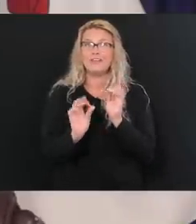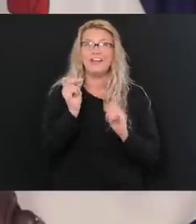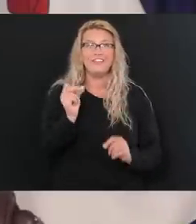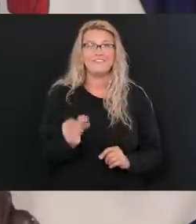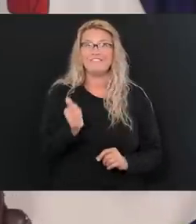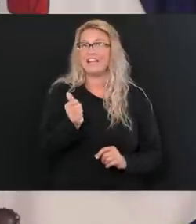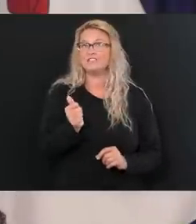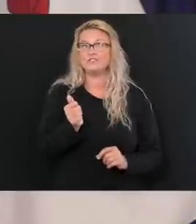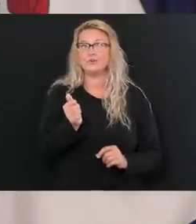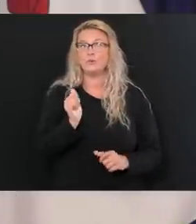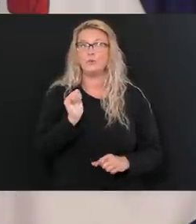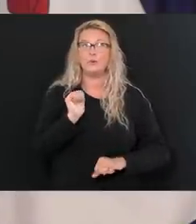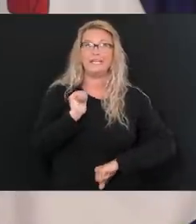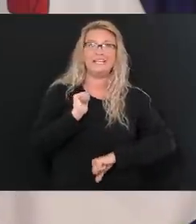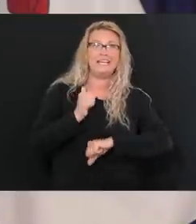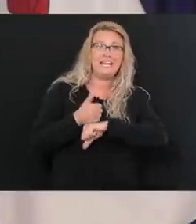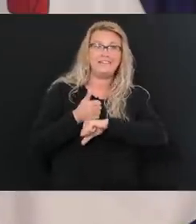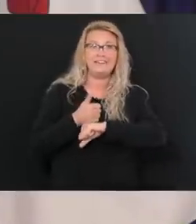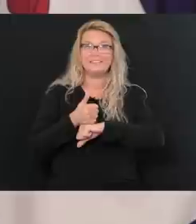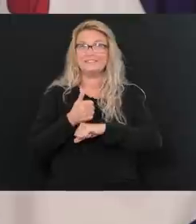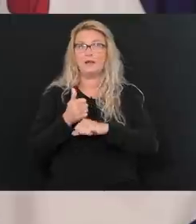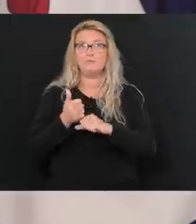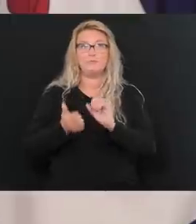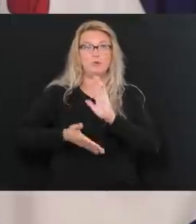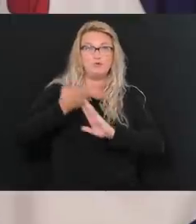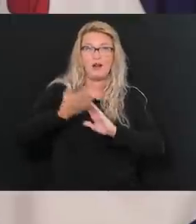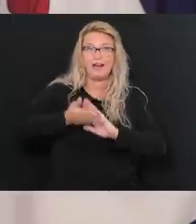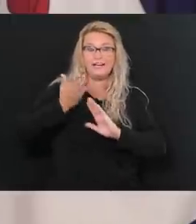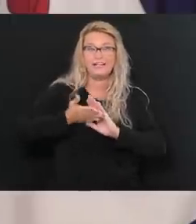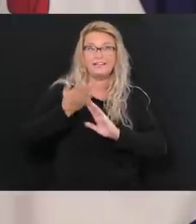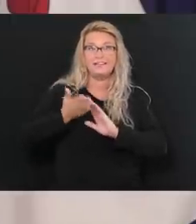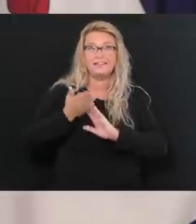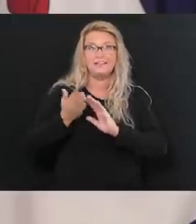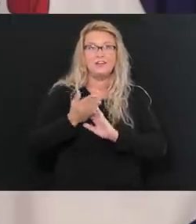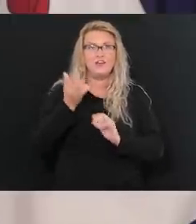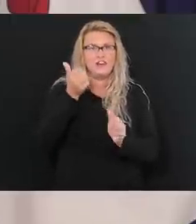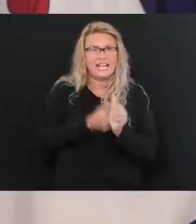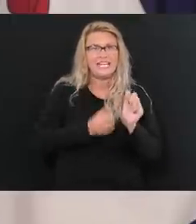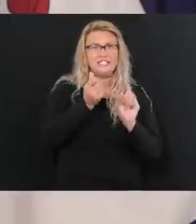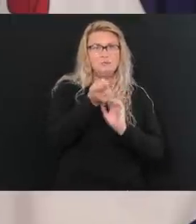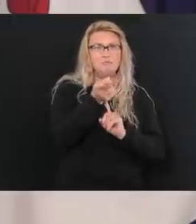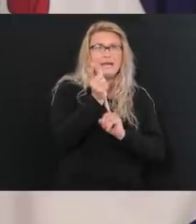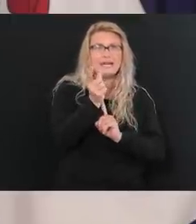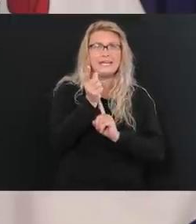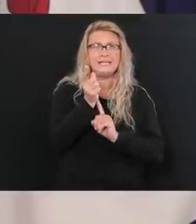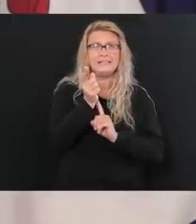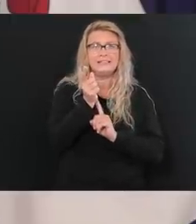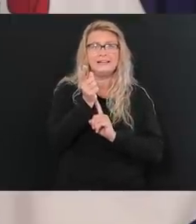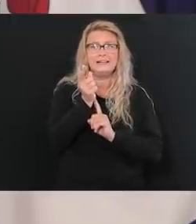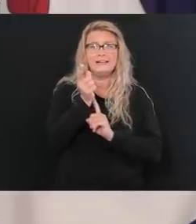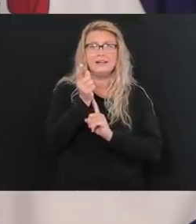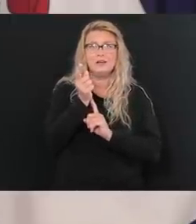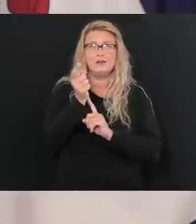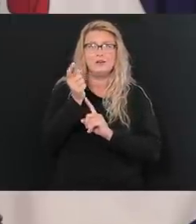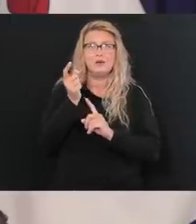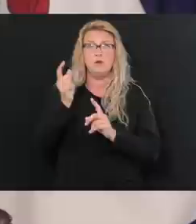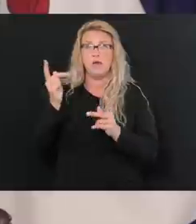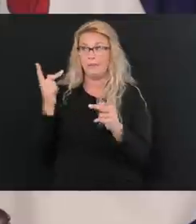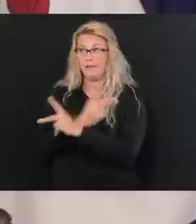I have said to my people over and over. For every minute that goes by, this situation is getting worse.